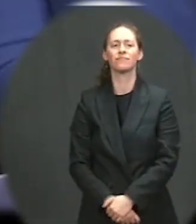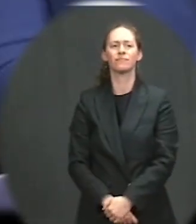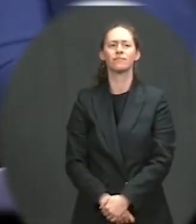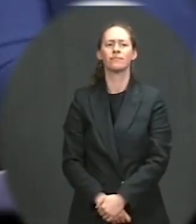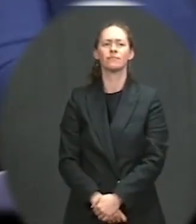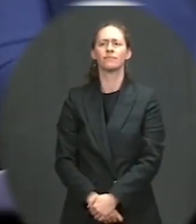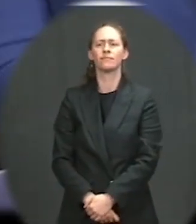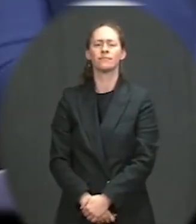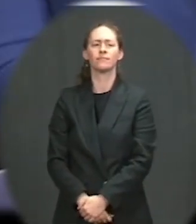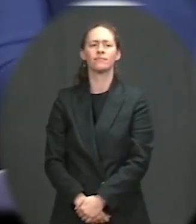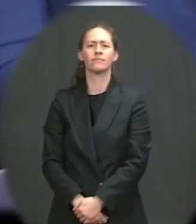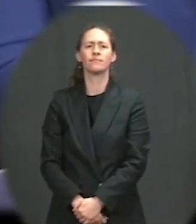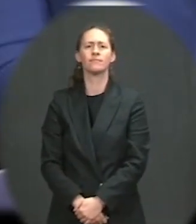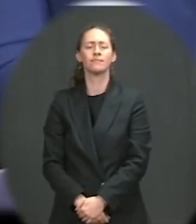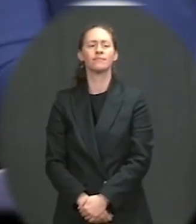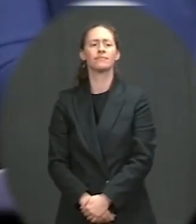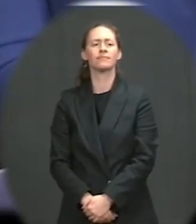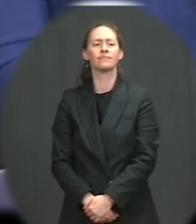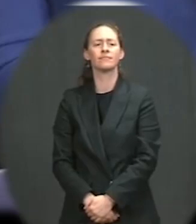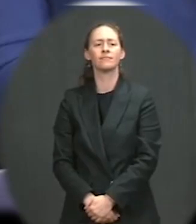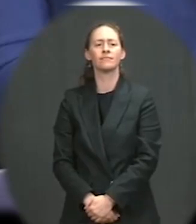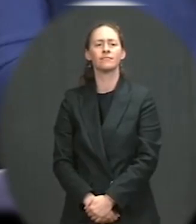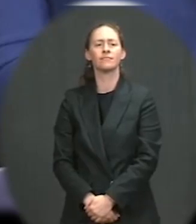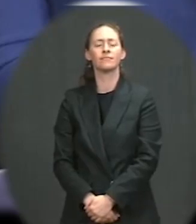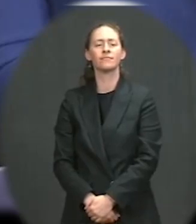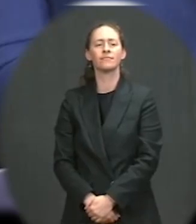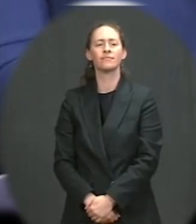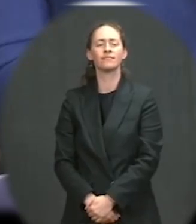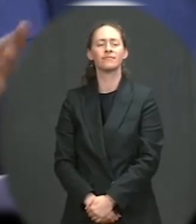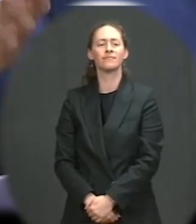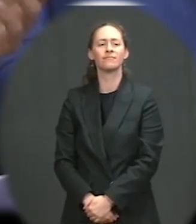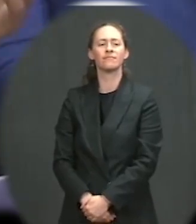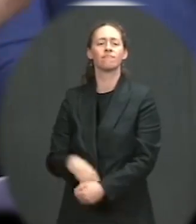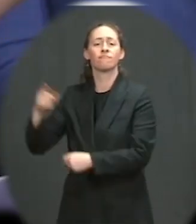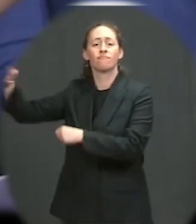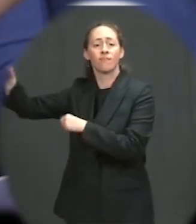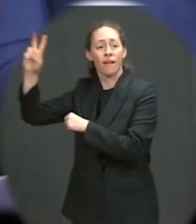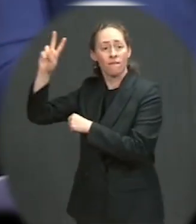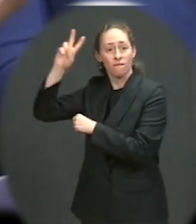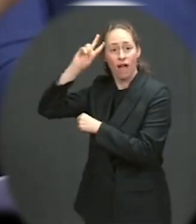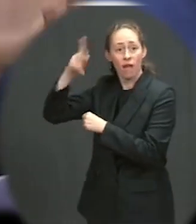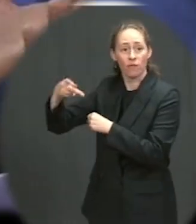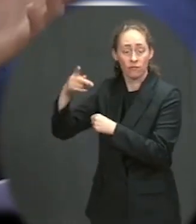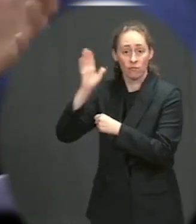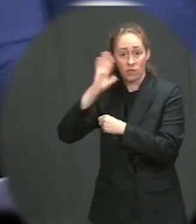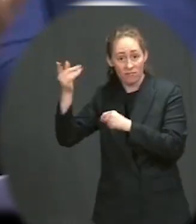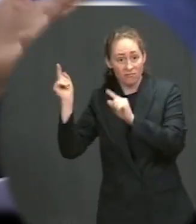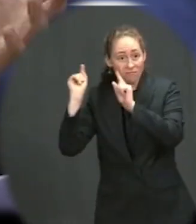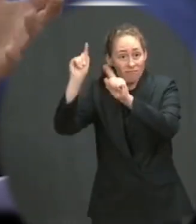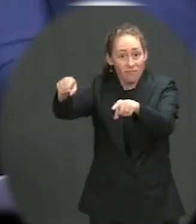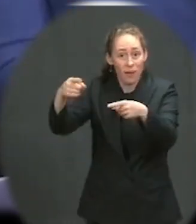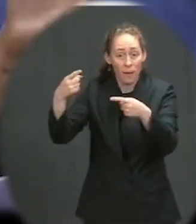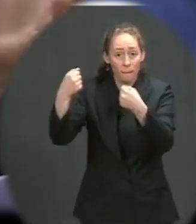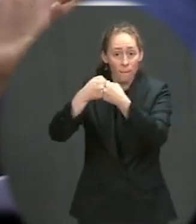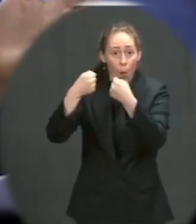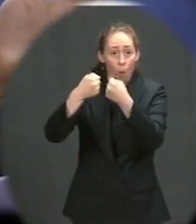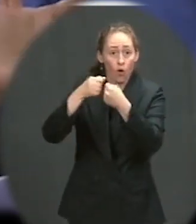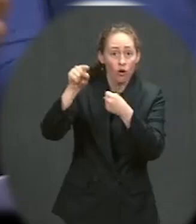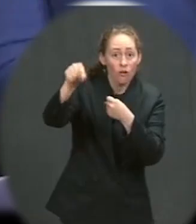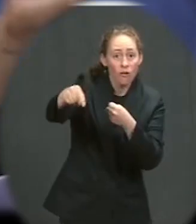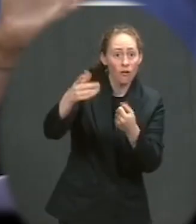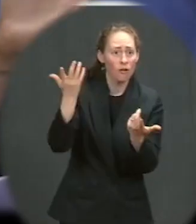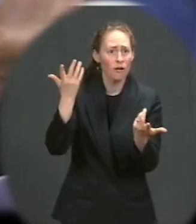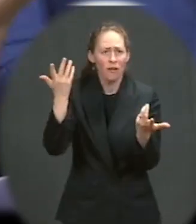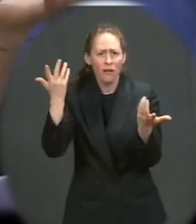announced that she'll be visiting the border Friday. What can you tell us about the visit? And you have in the past defended the decision not to